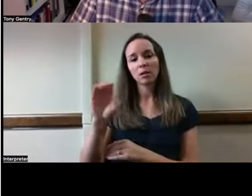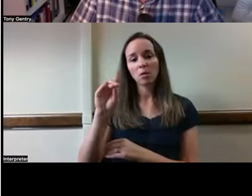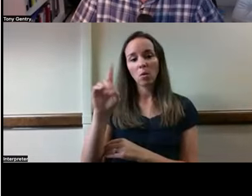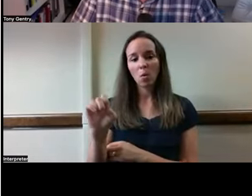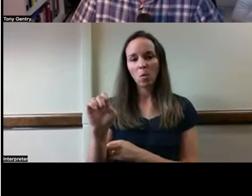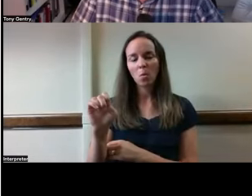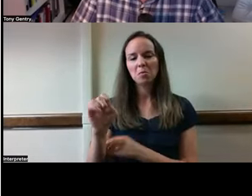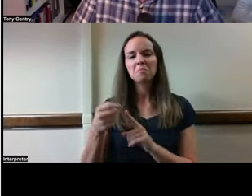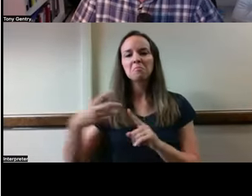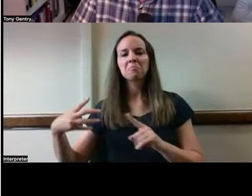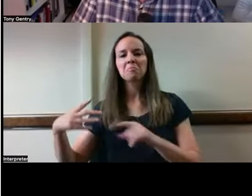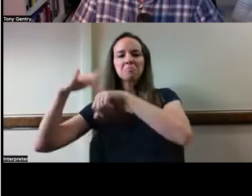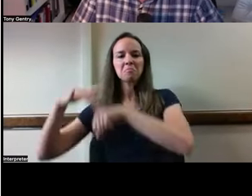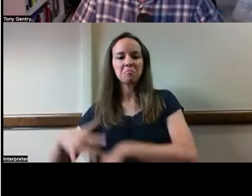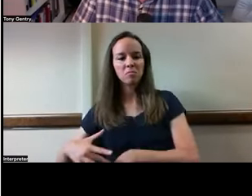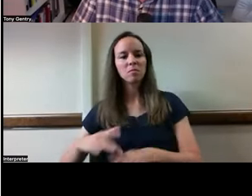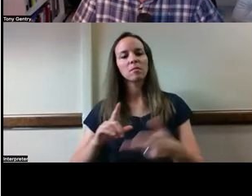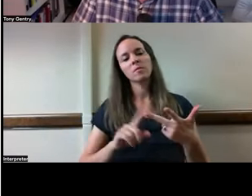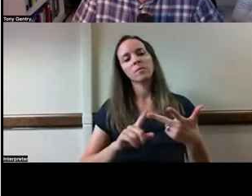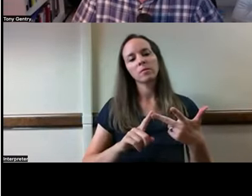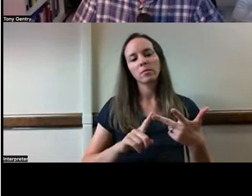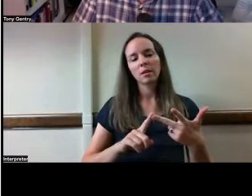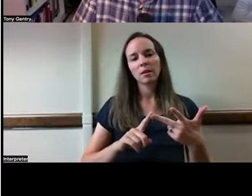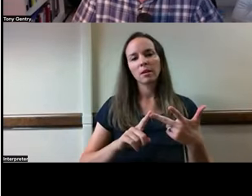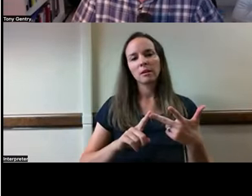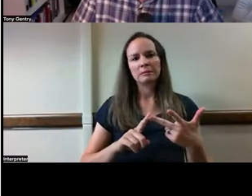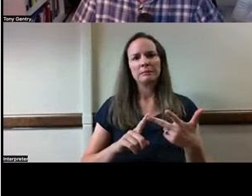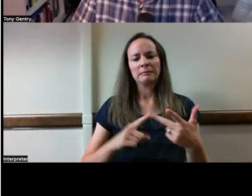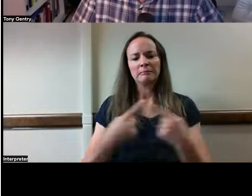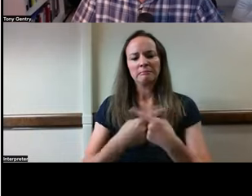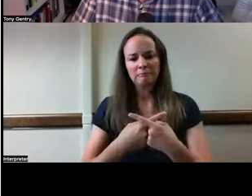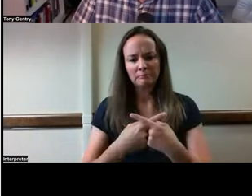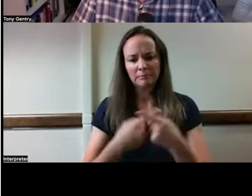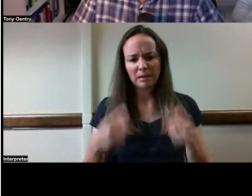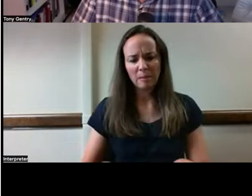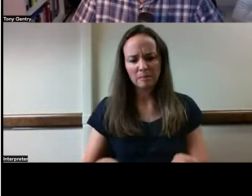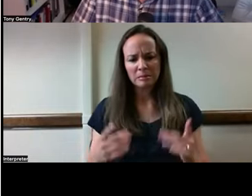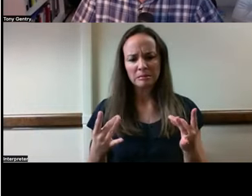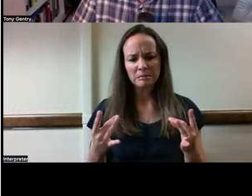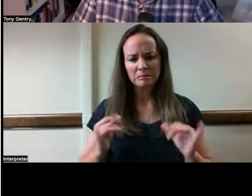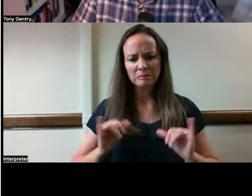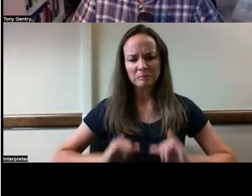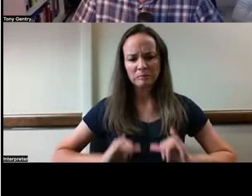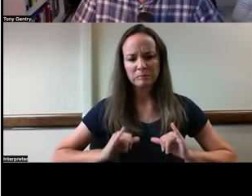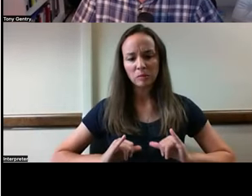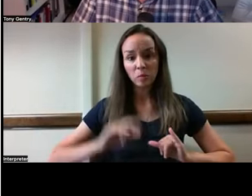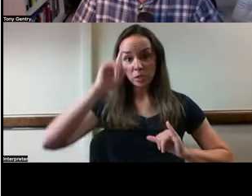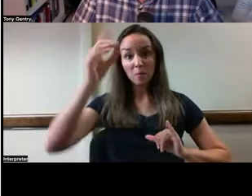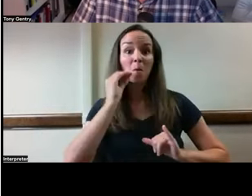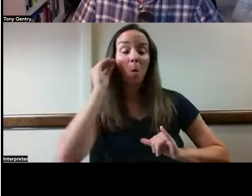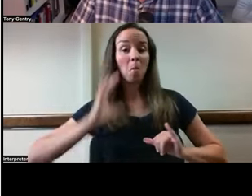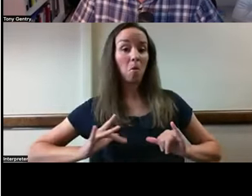And this sticky question of ethical dilemmas around the affordances and features of smart homes.